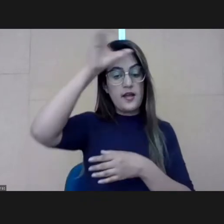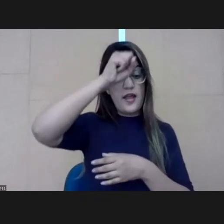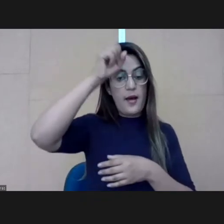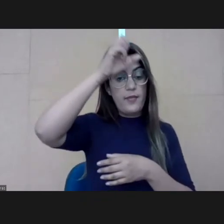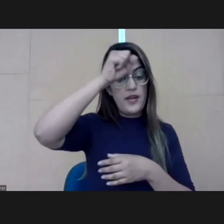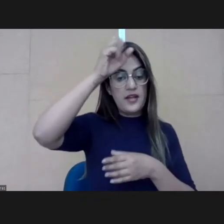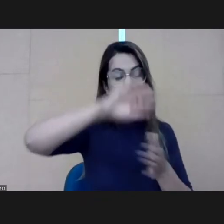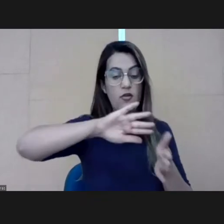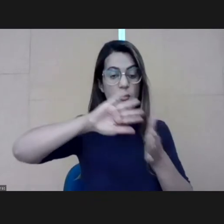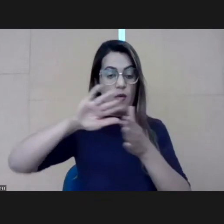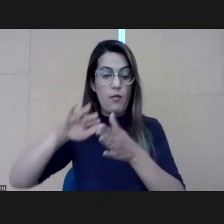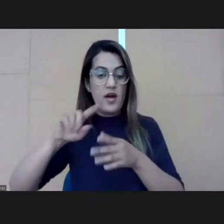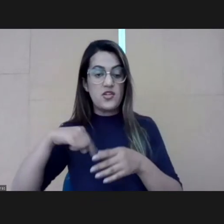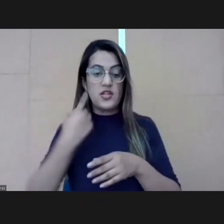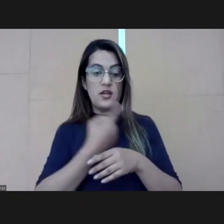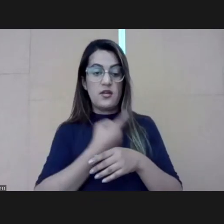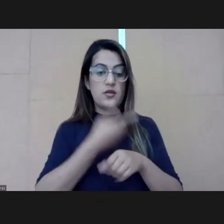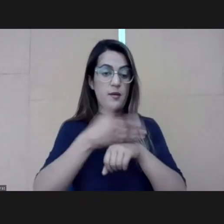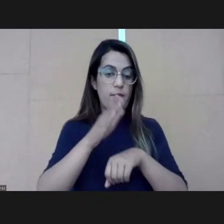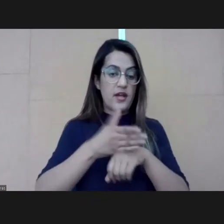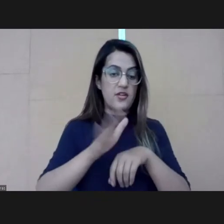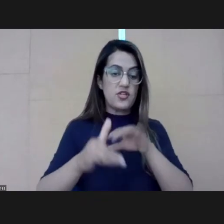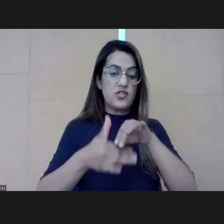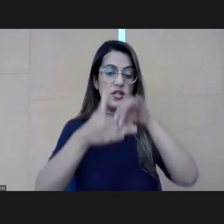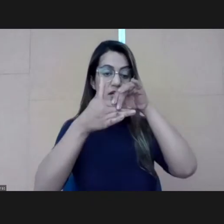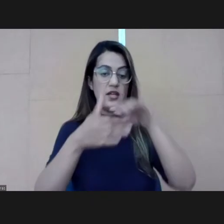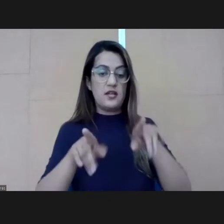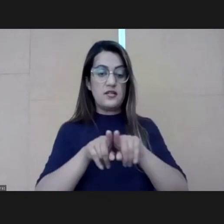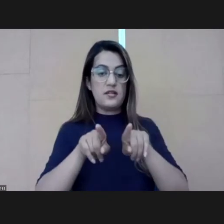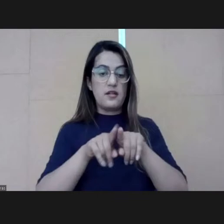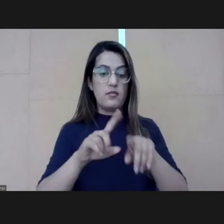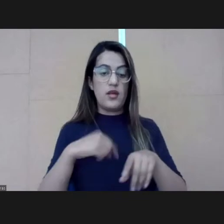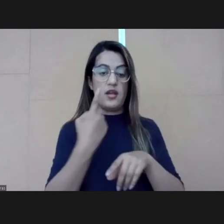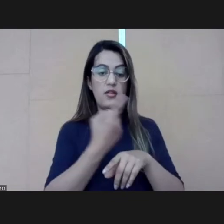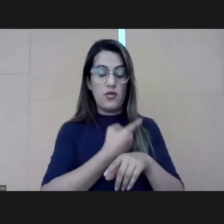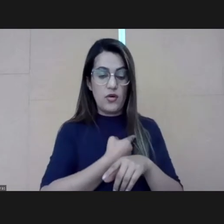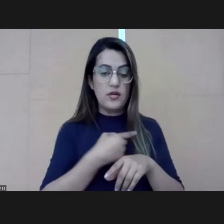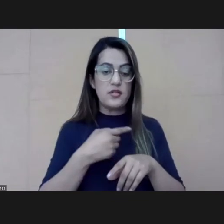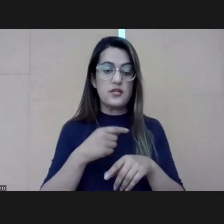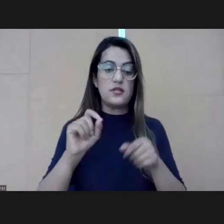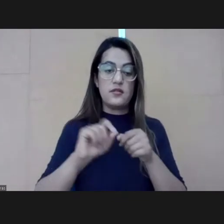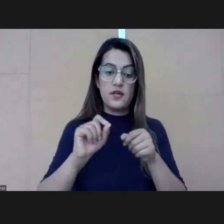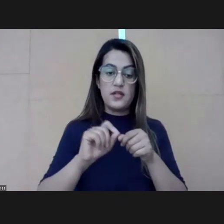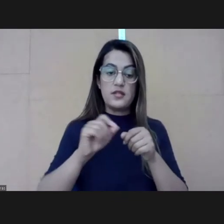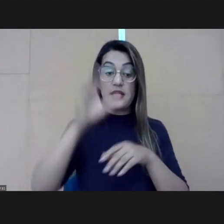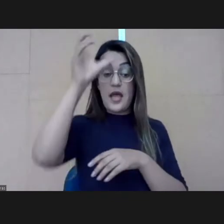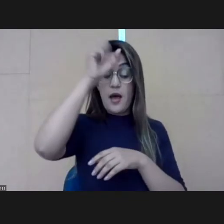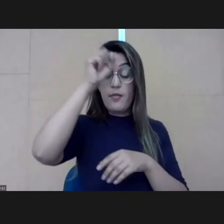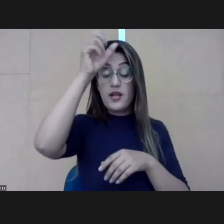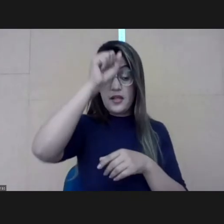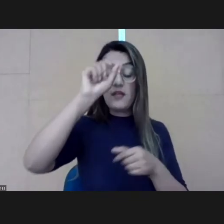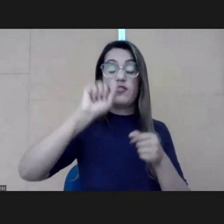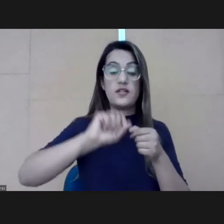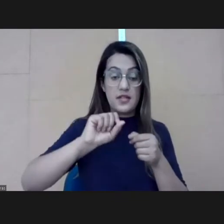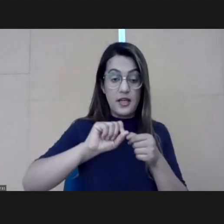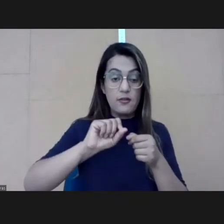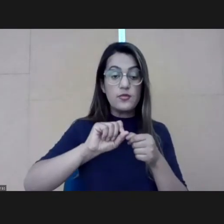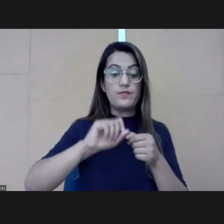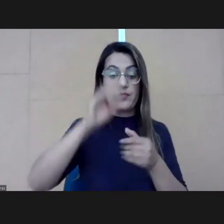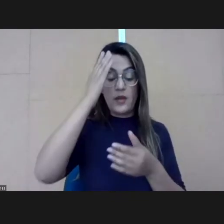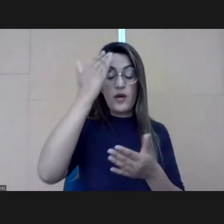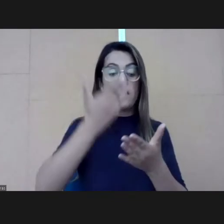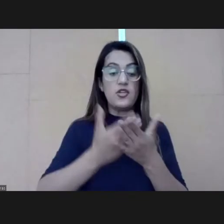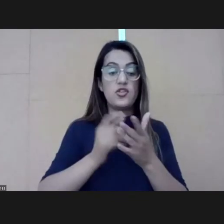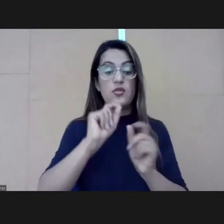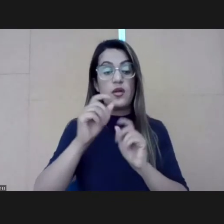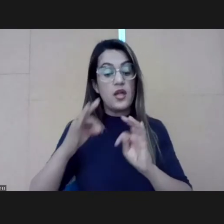And in fact, I would say we should be learning by doing. I really believe that every public service leader should have their eye on artificial intelligence.